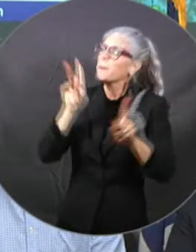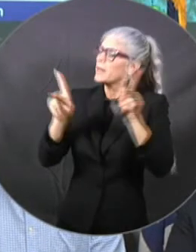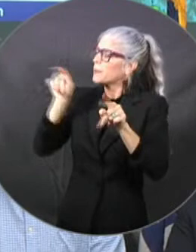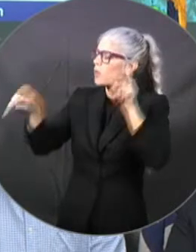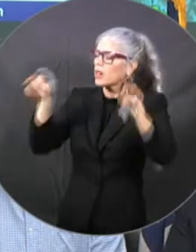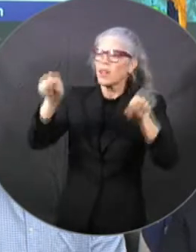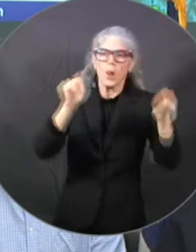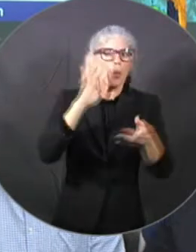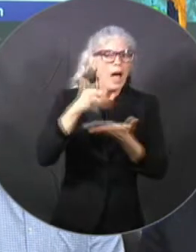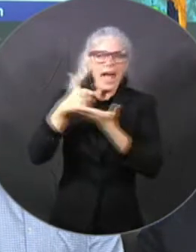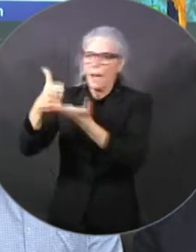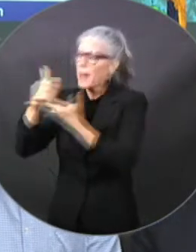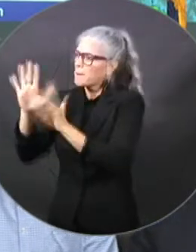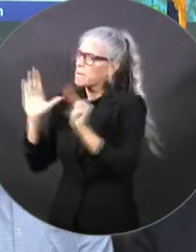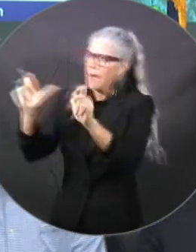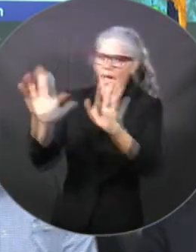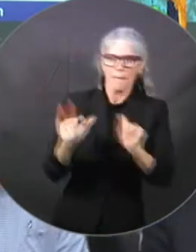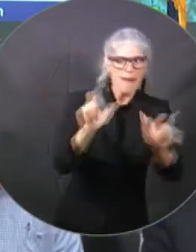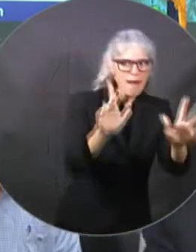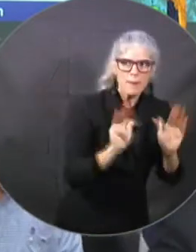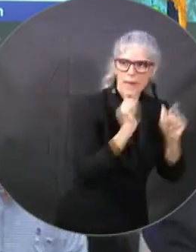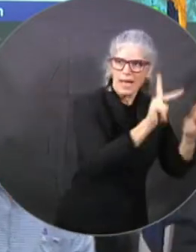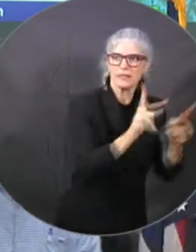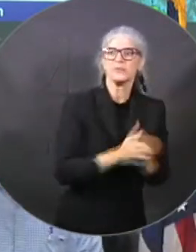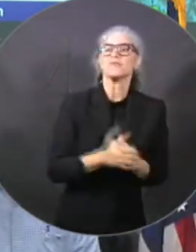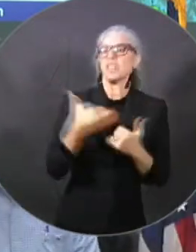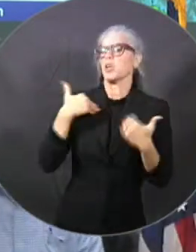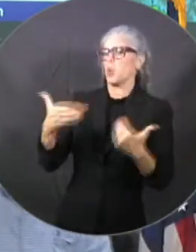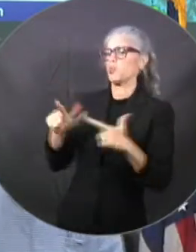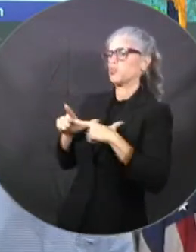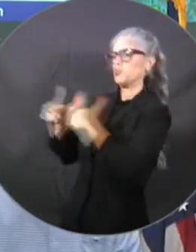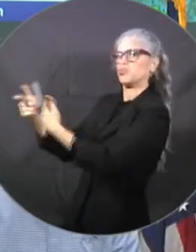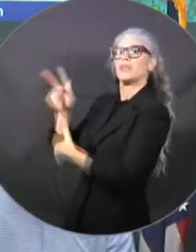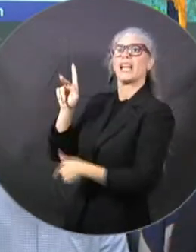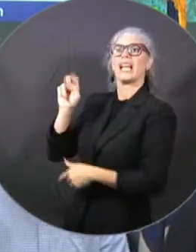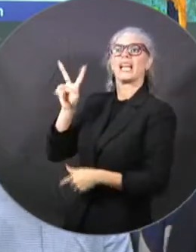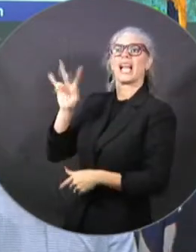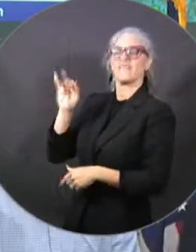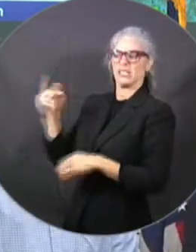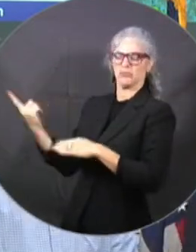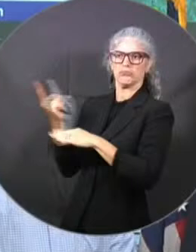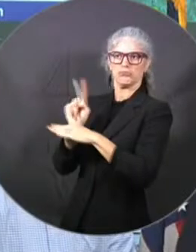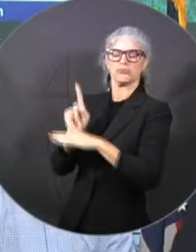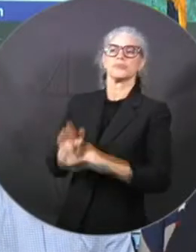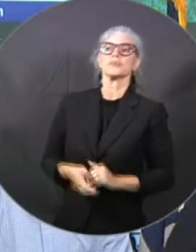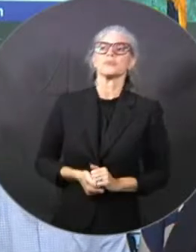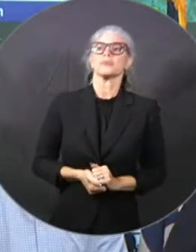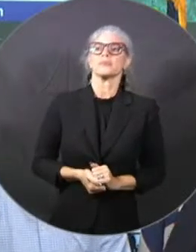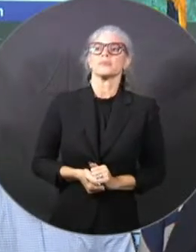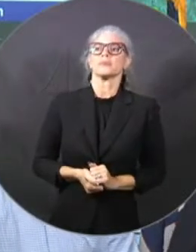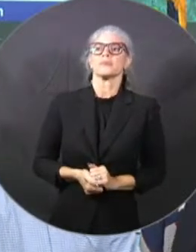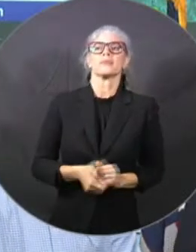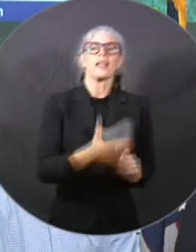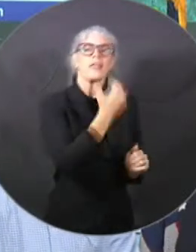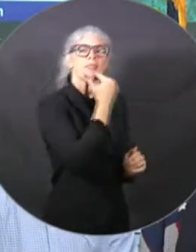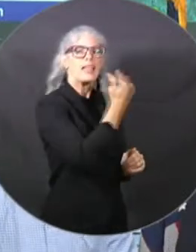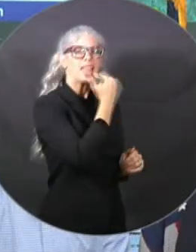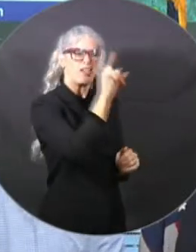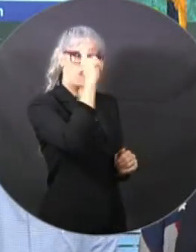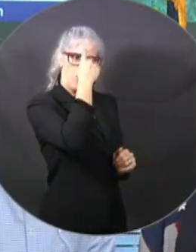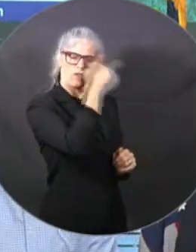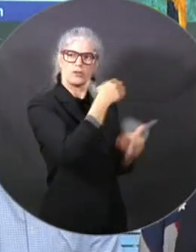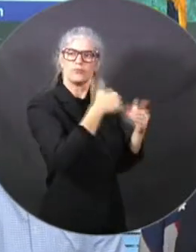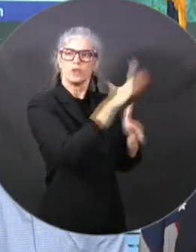the front end. Okay, Kevin Guthrie. Thank you, Governor. You want to thank the governor for his leadership, his steadfast leadership